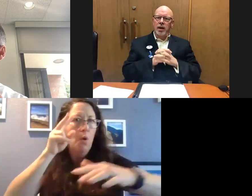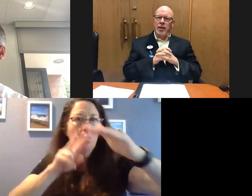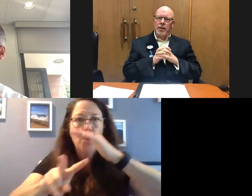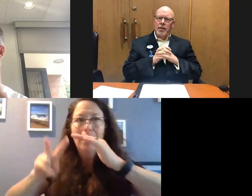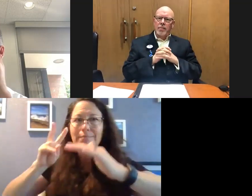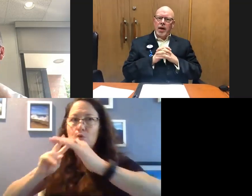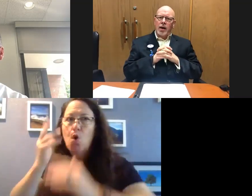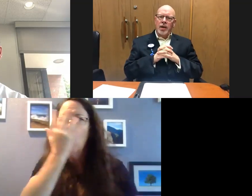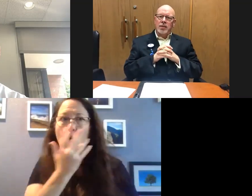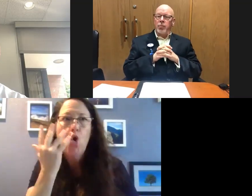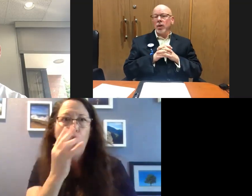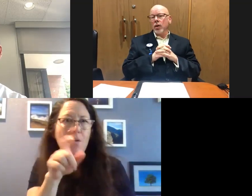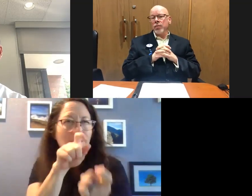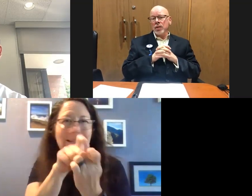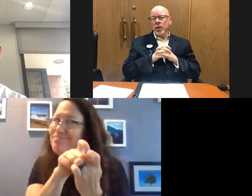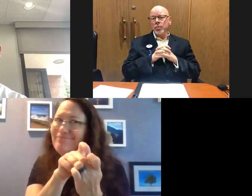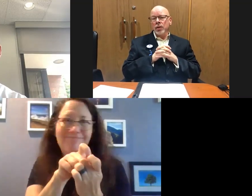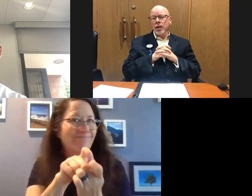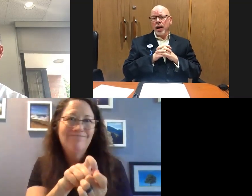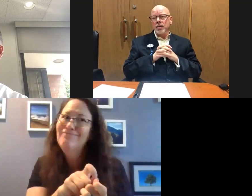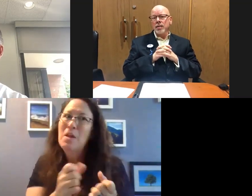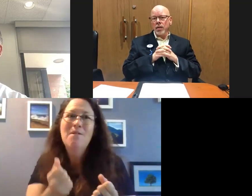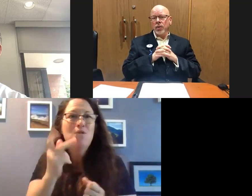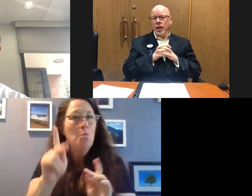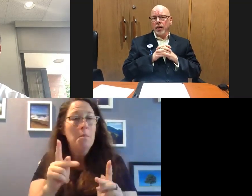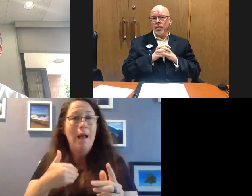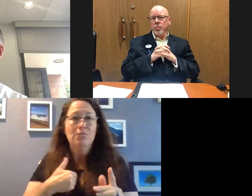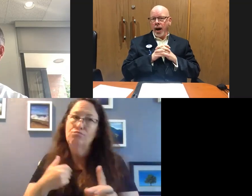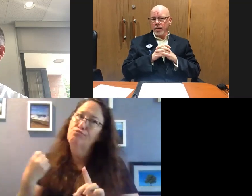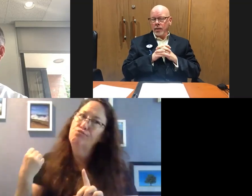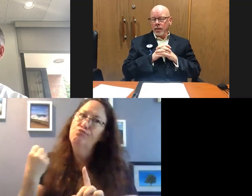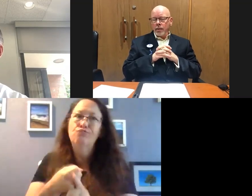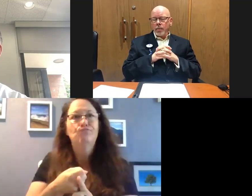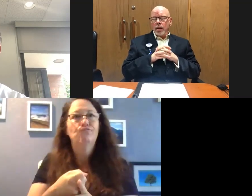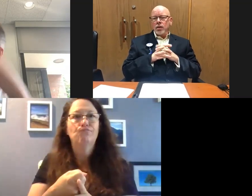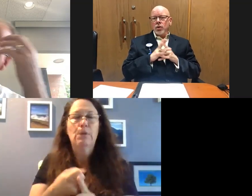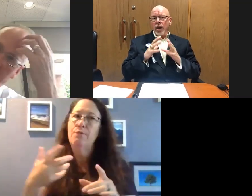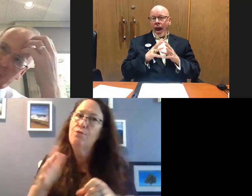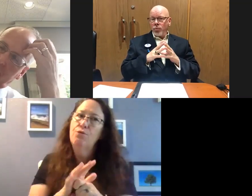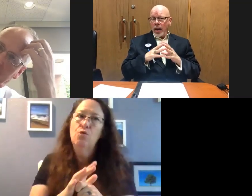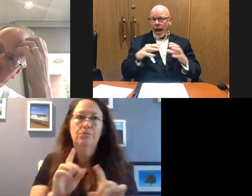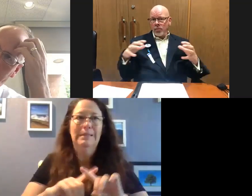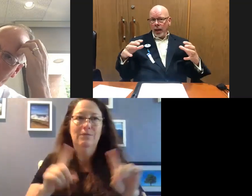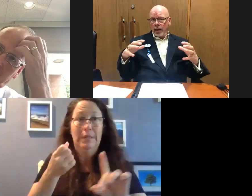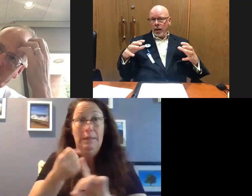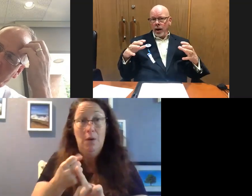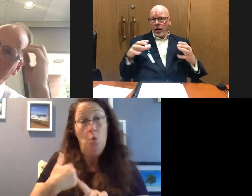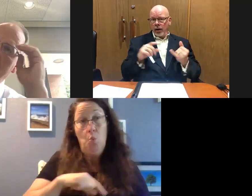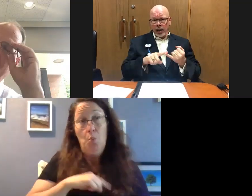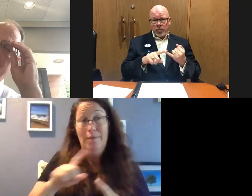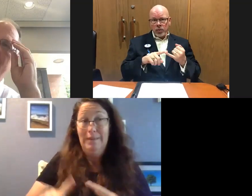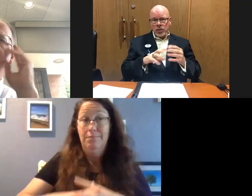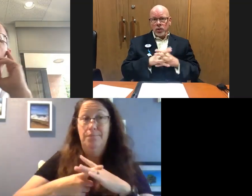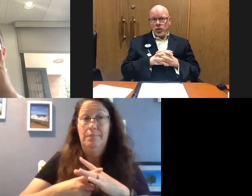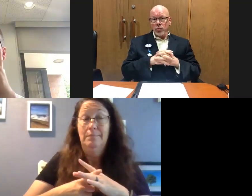like. Except we know that for some people, it has significant impact. So we have reactivated our